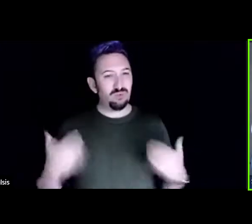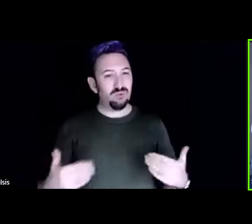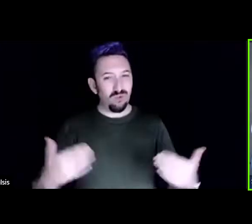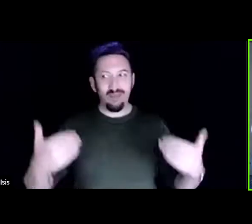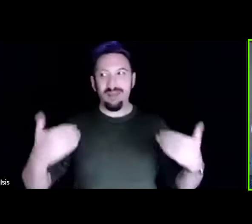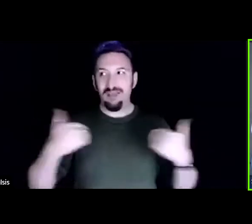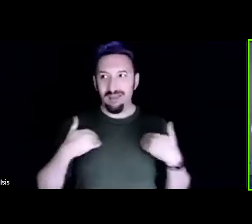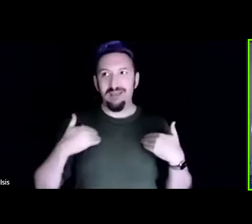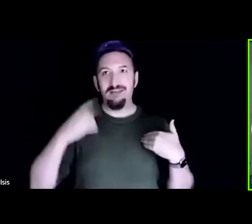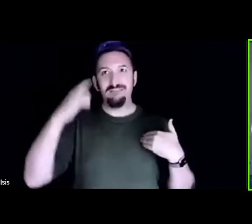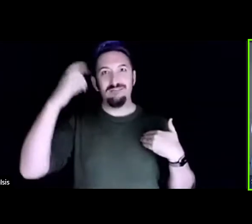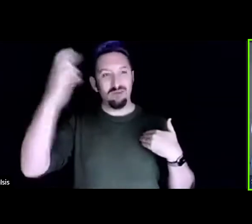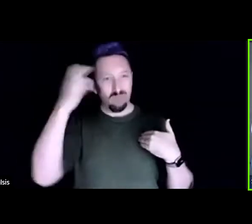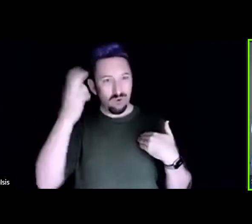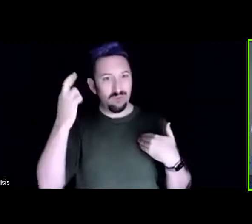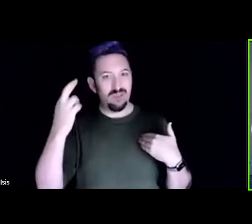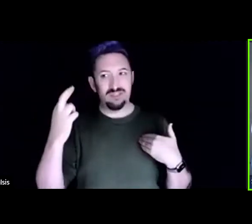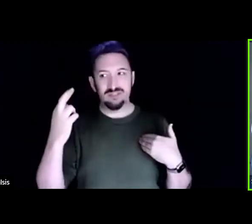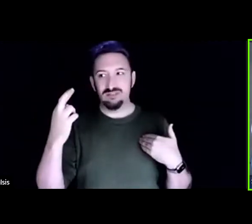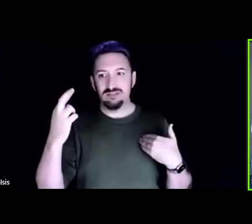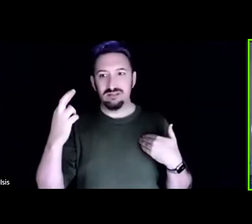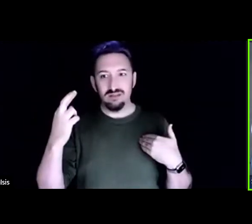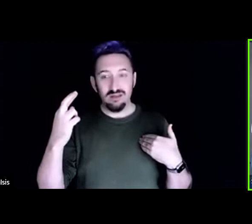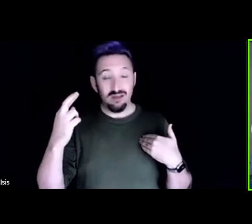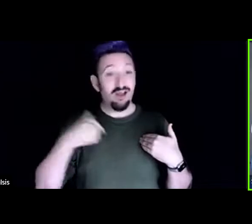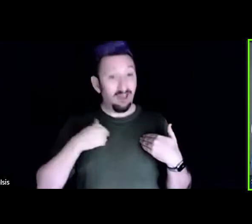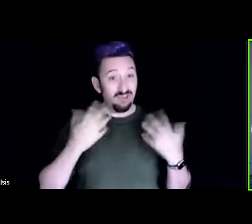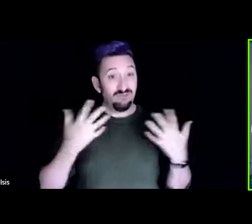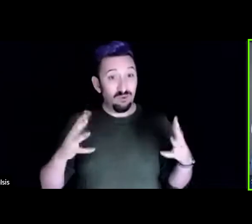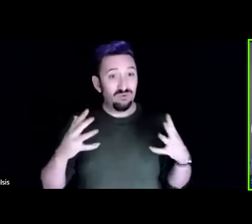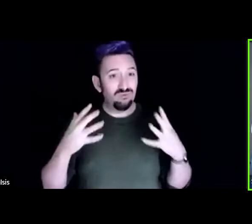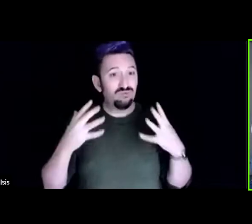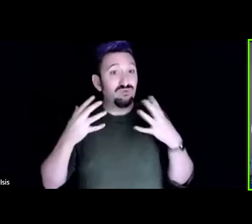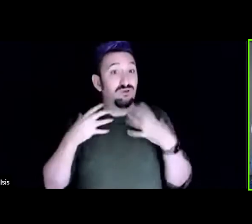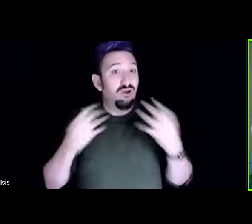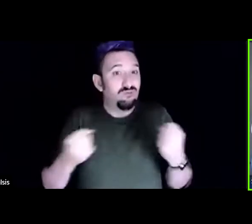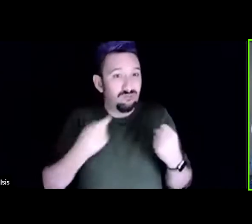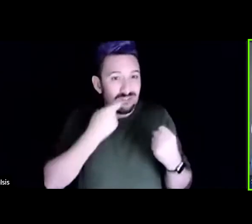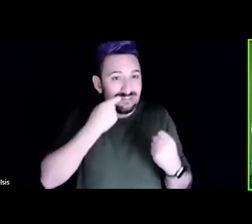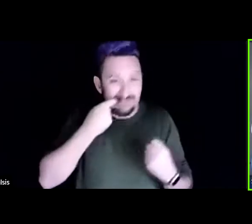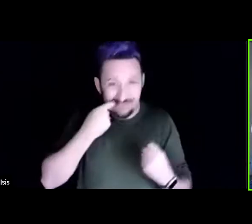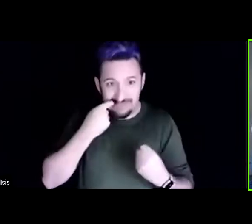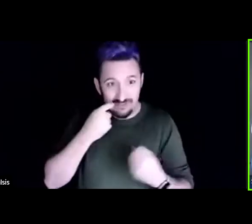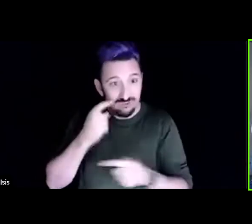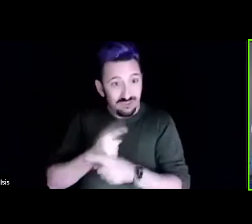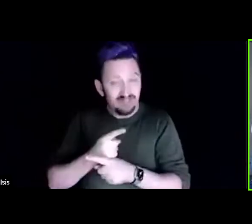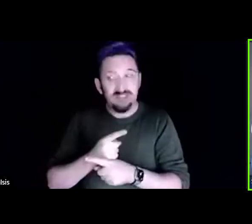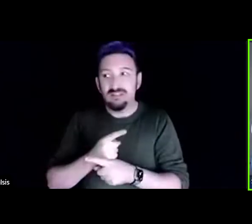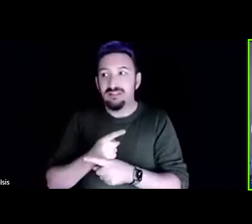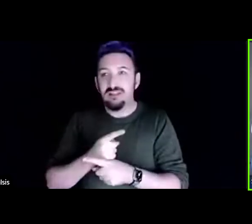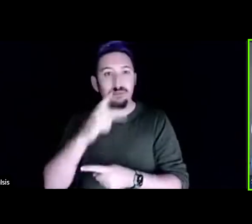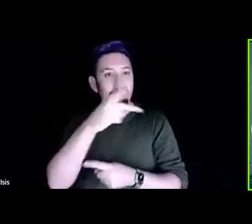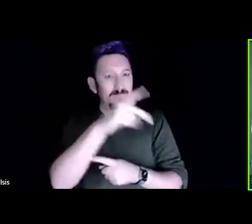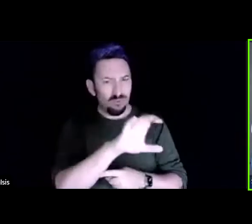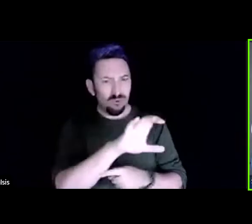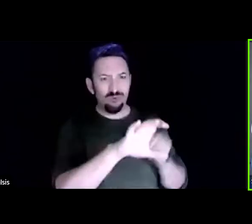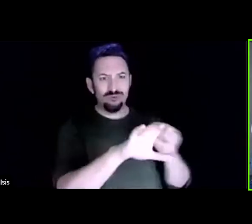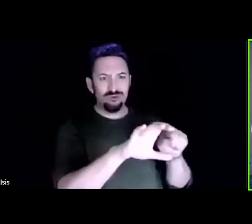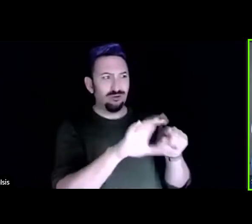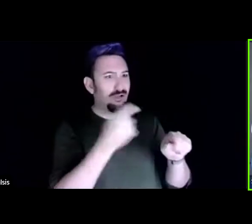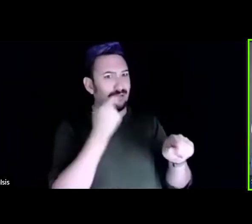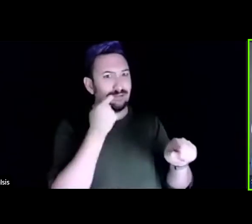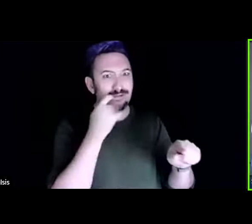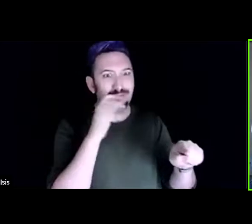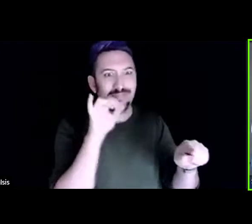permaculture is now an addiction that I feel is way healthier. And I can share it with people I love and transform their